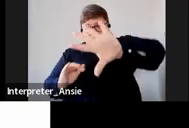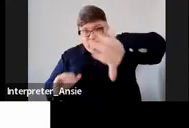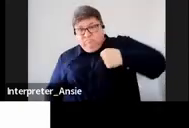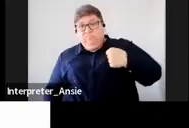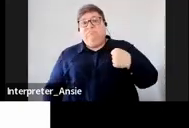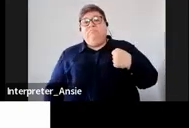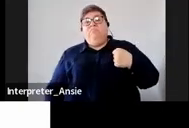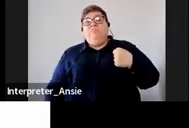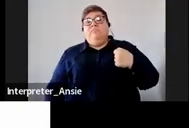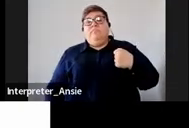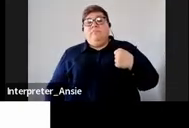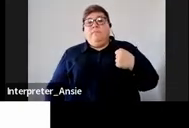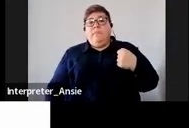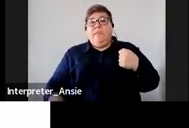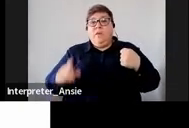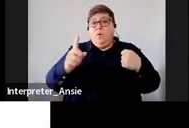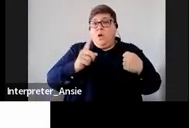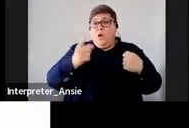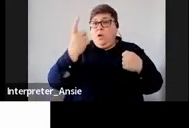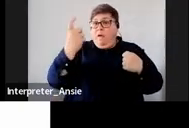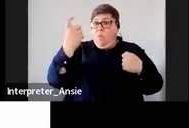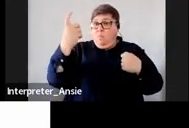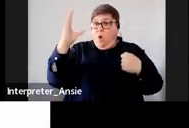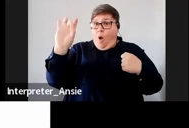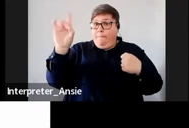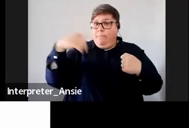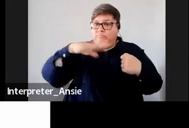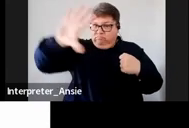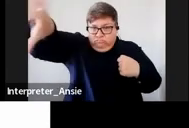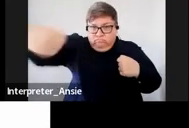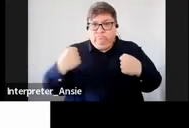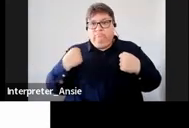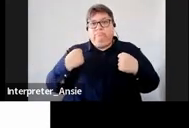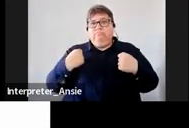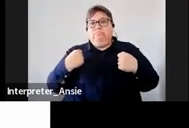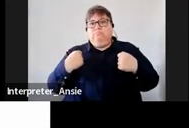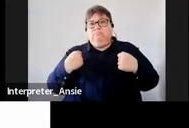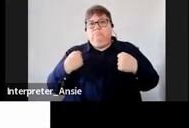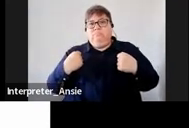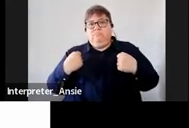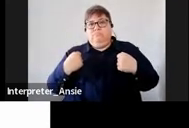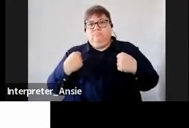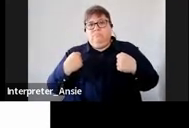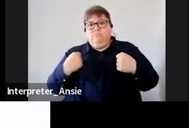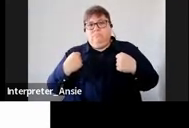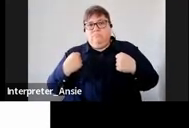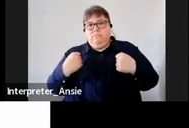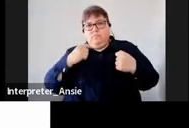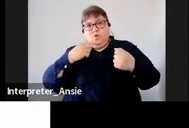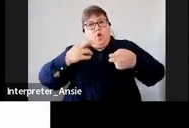because we're doing about 200% penalty right but I'm hoping that Mr. Mbaye won't do that